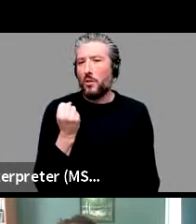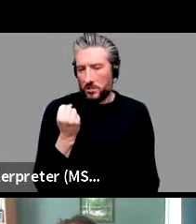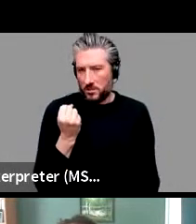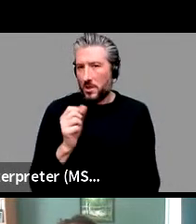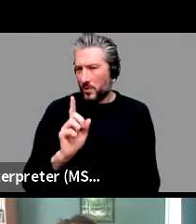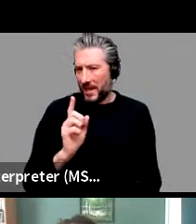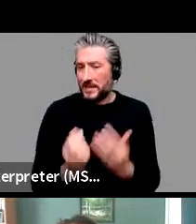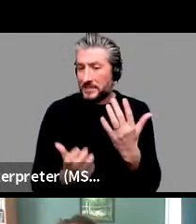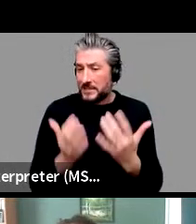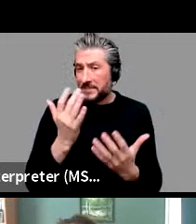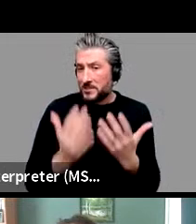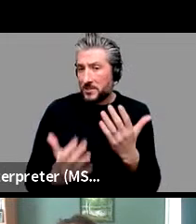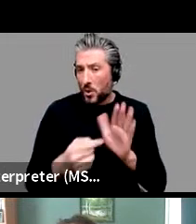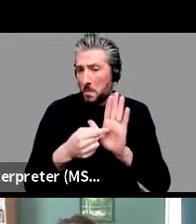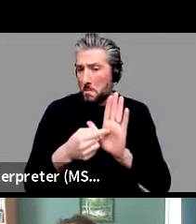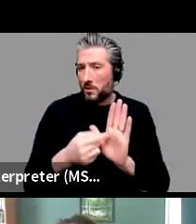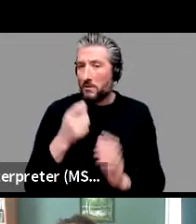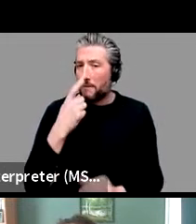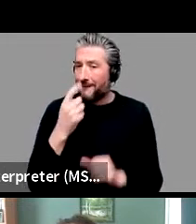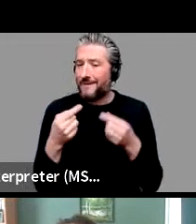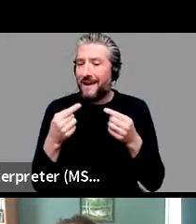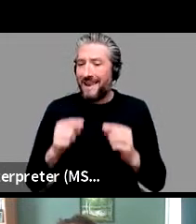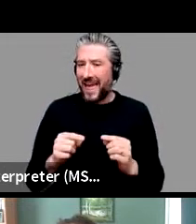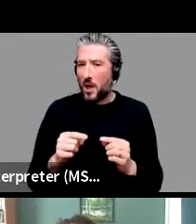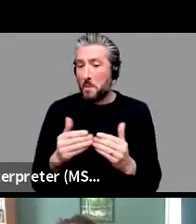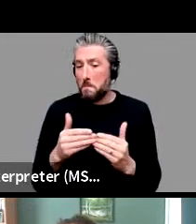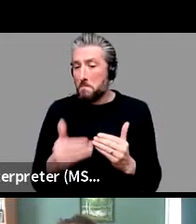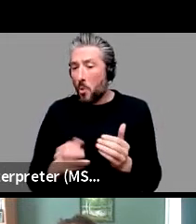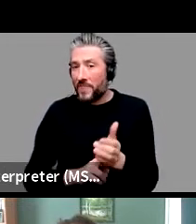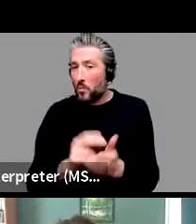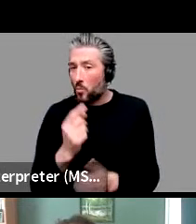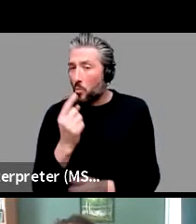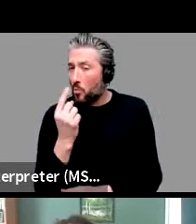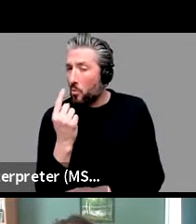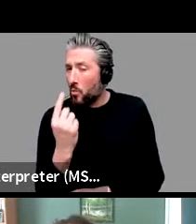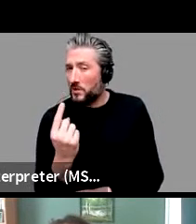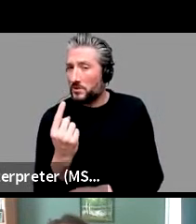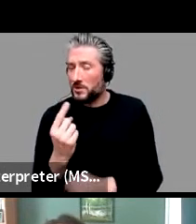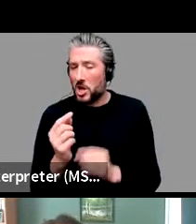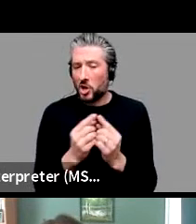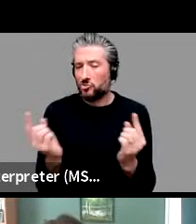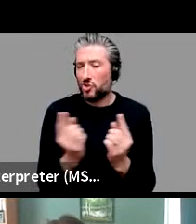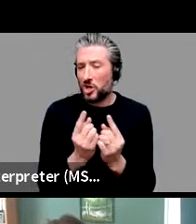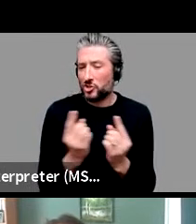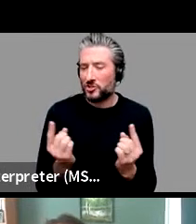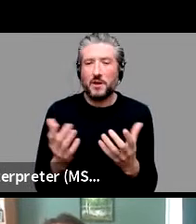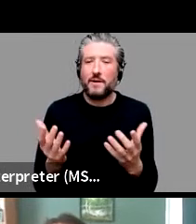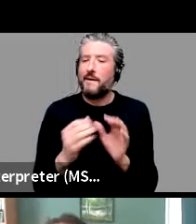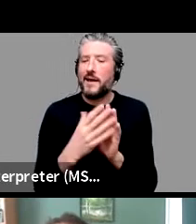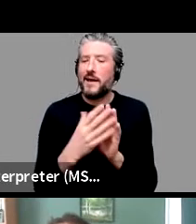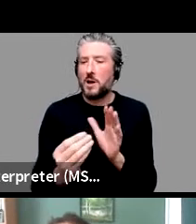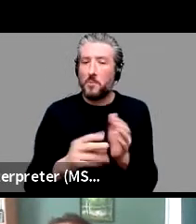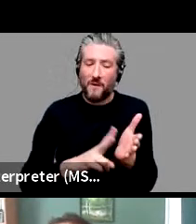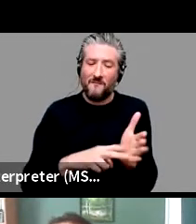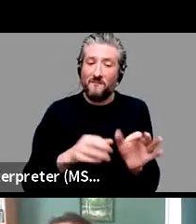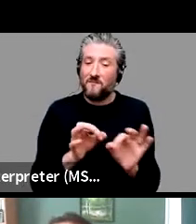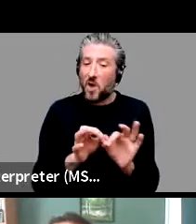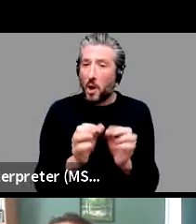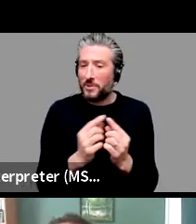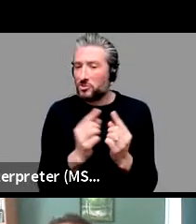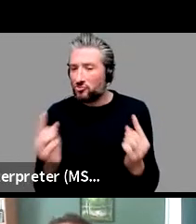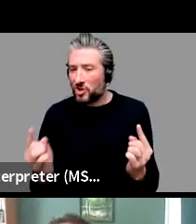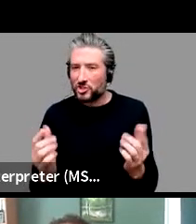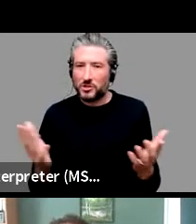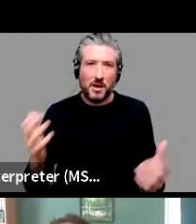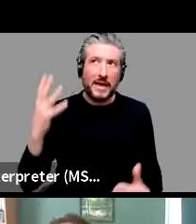more than one, almost identical construction to express the same message in context, such as like verb constructions, take a shower,